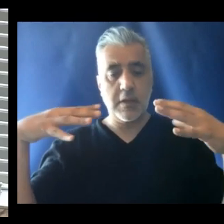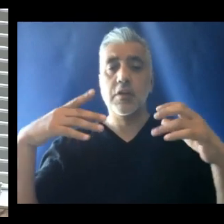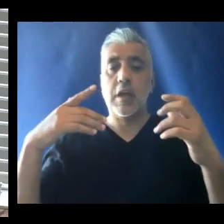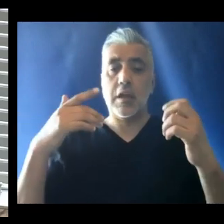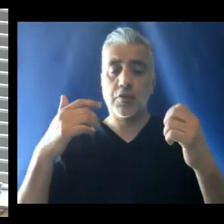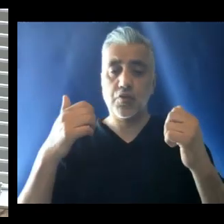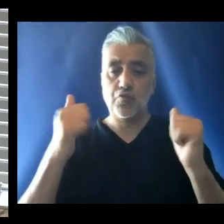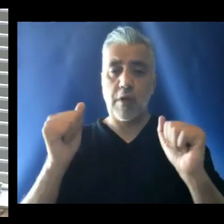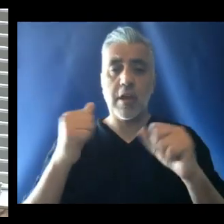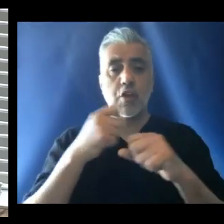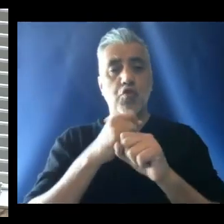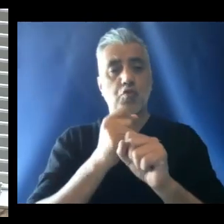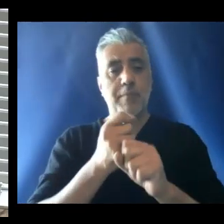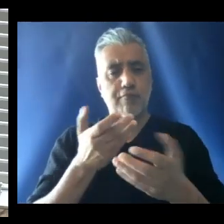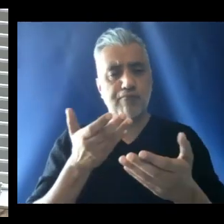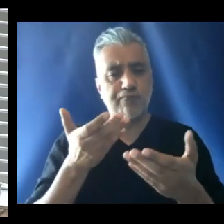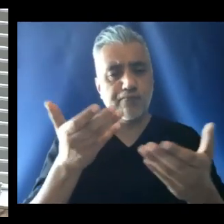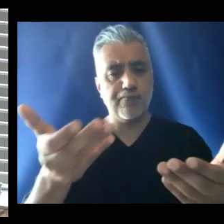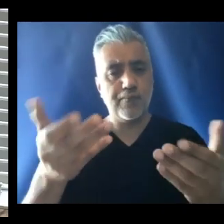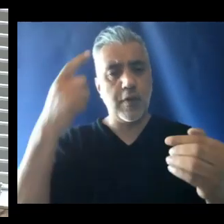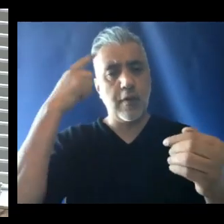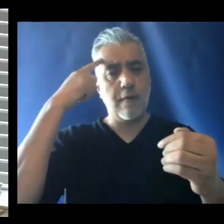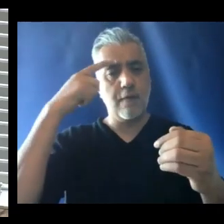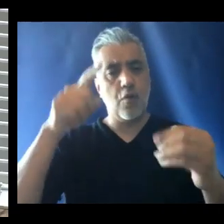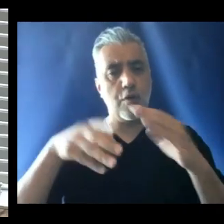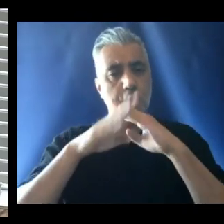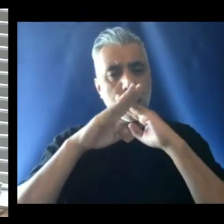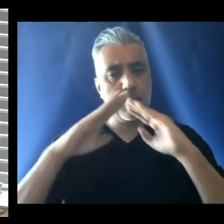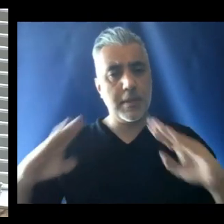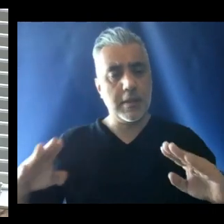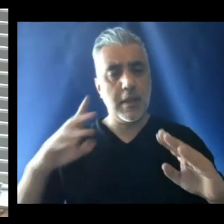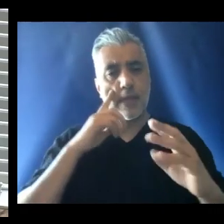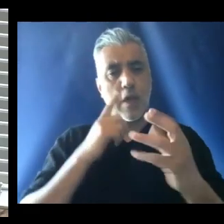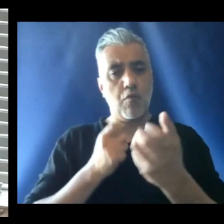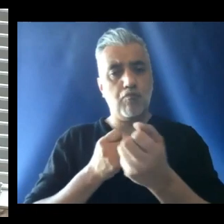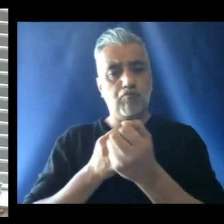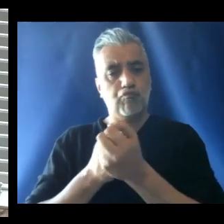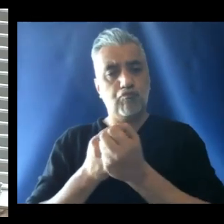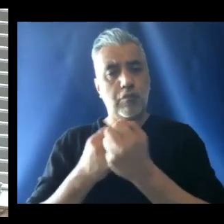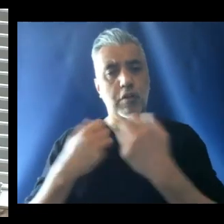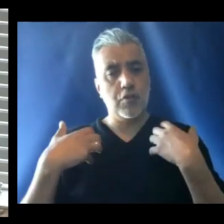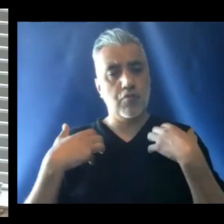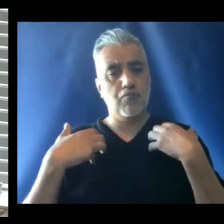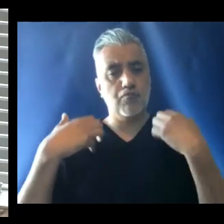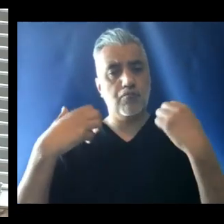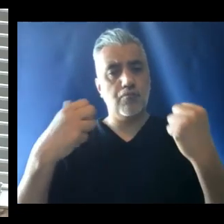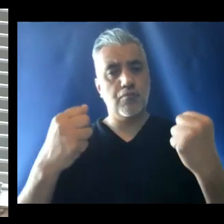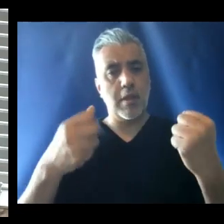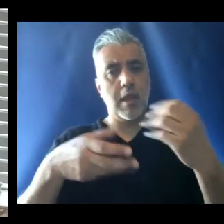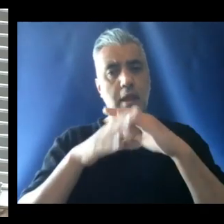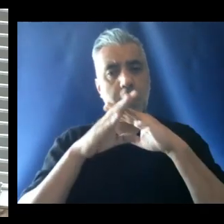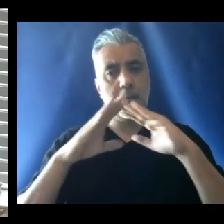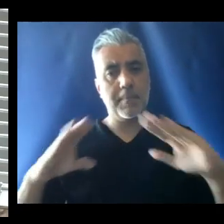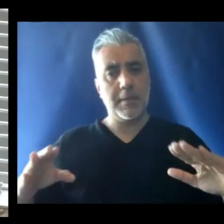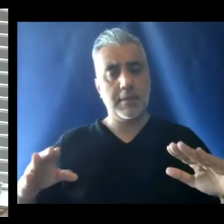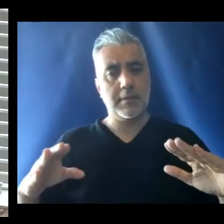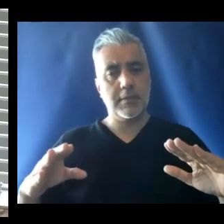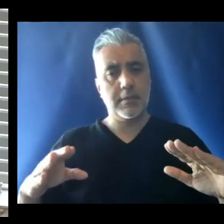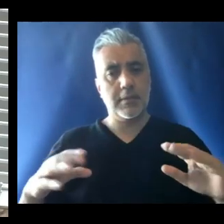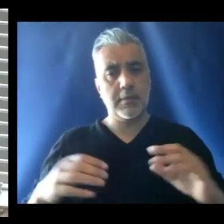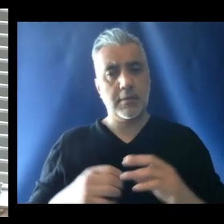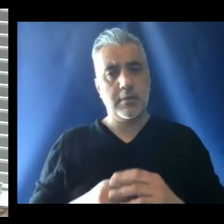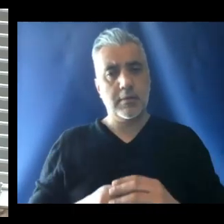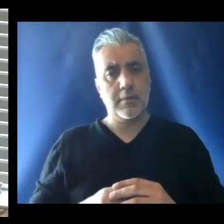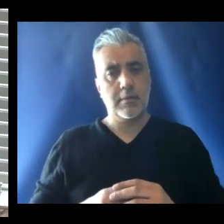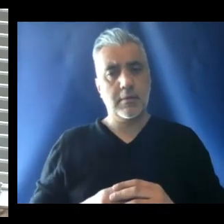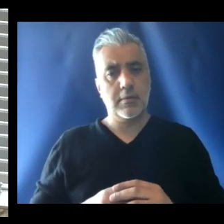make gestures for peace that will favor reconciliation and peace. making